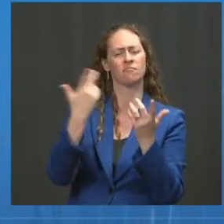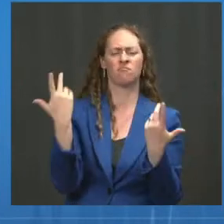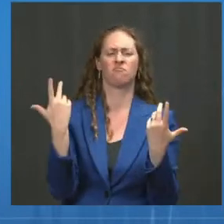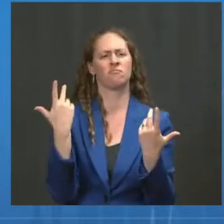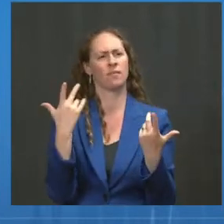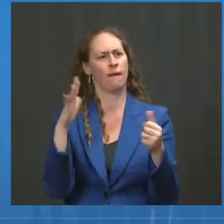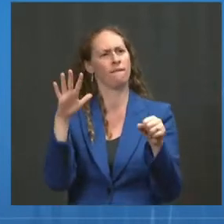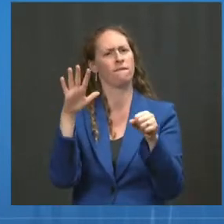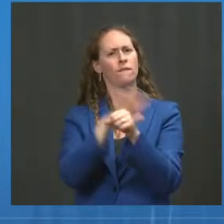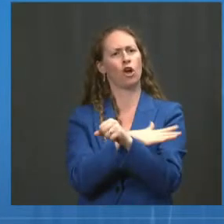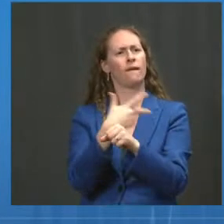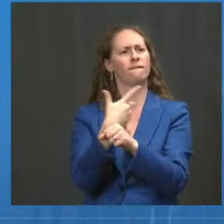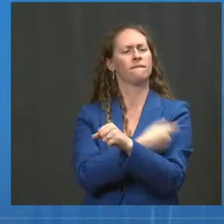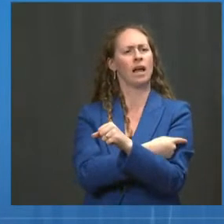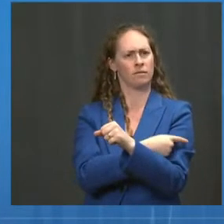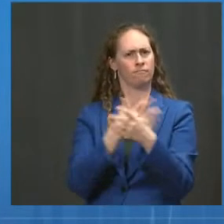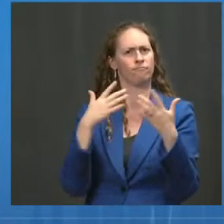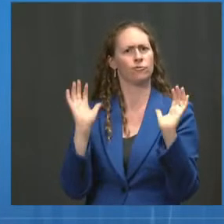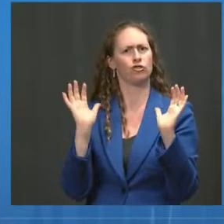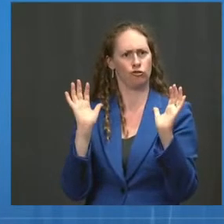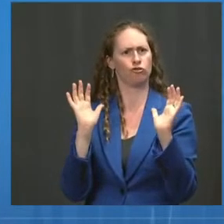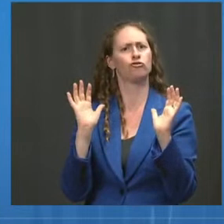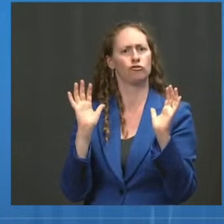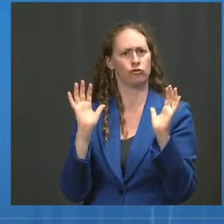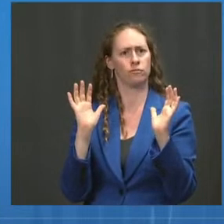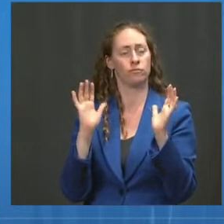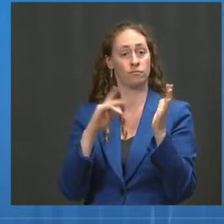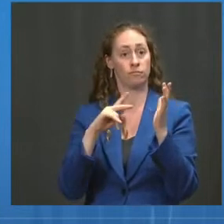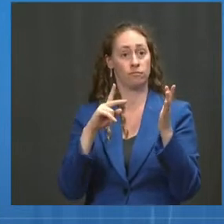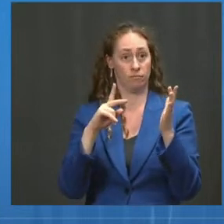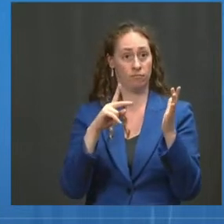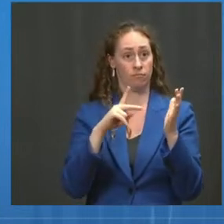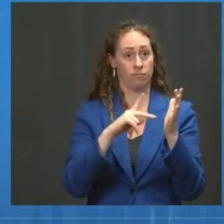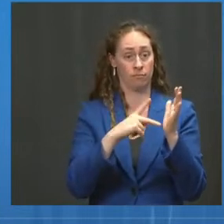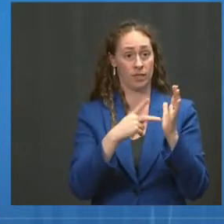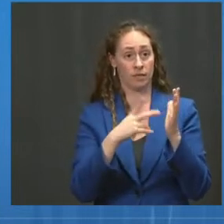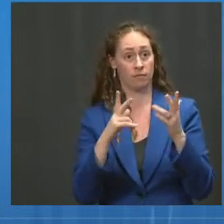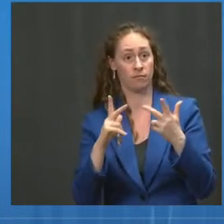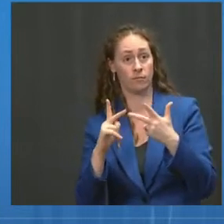Will it be three shots or two shots? Dr. Murphy?